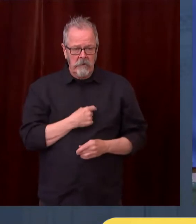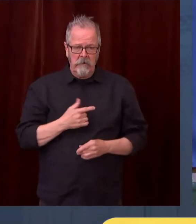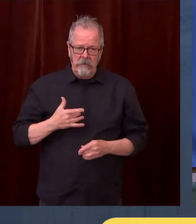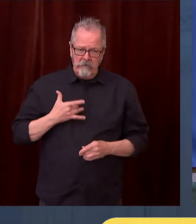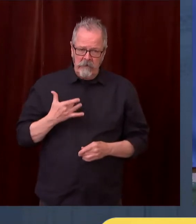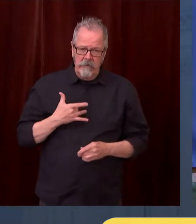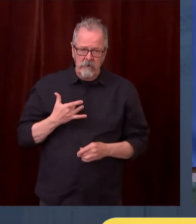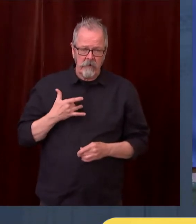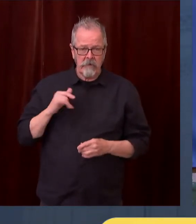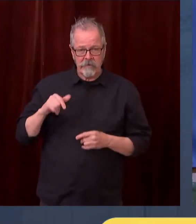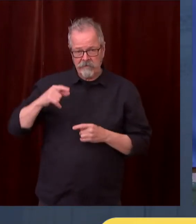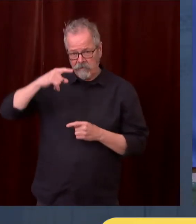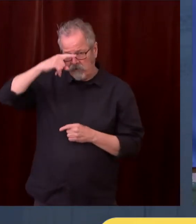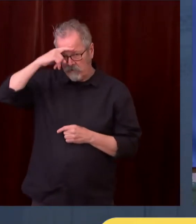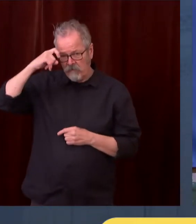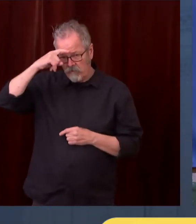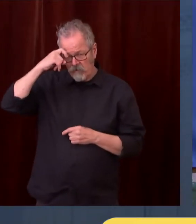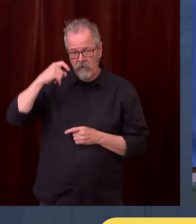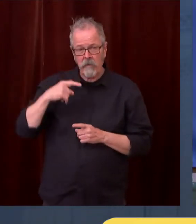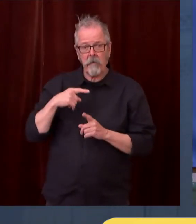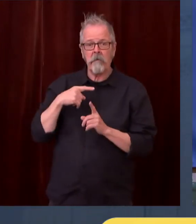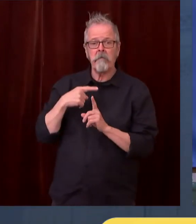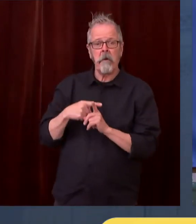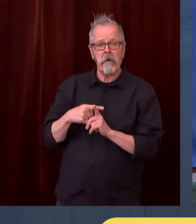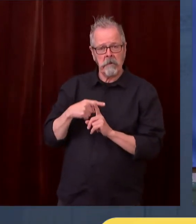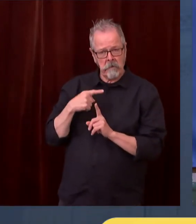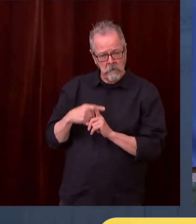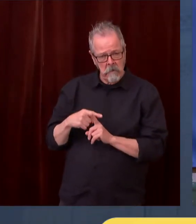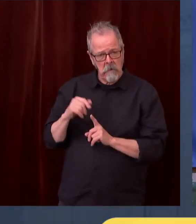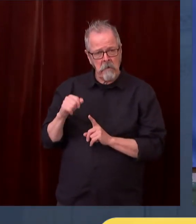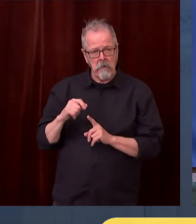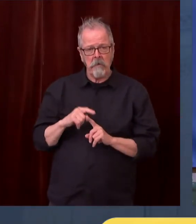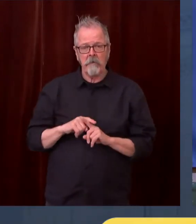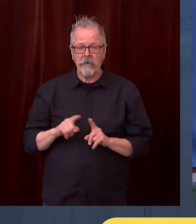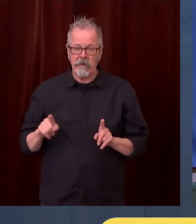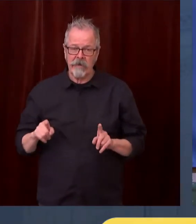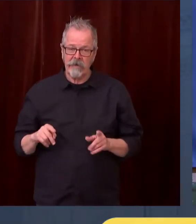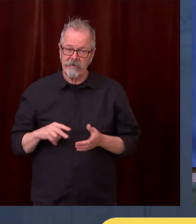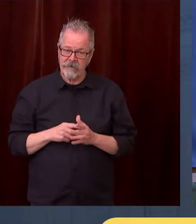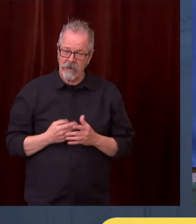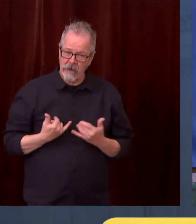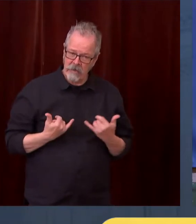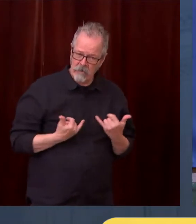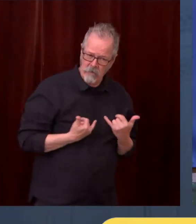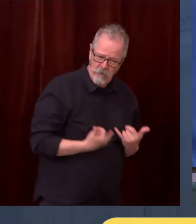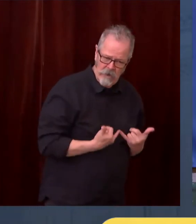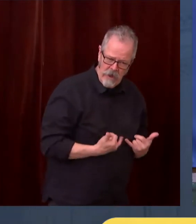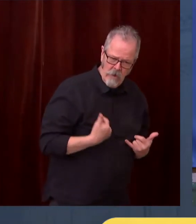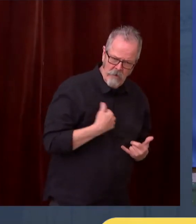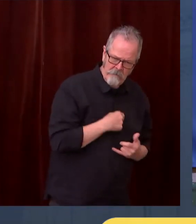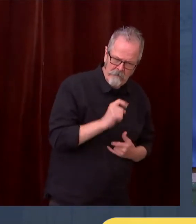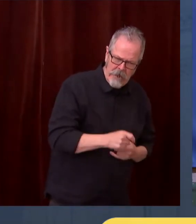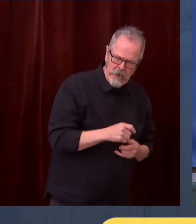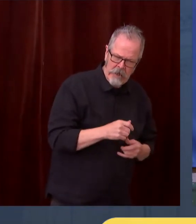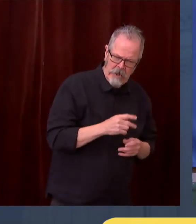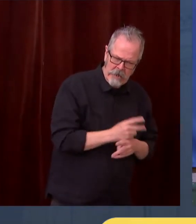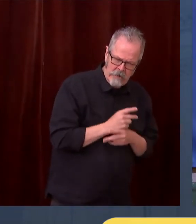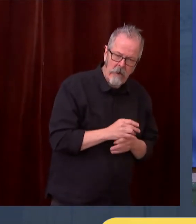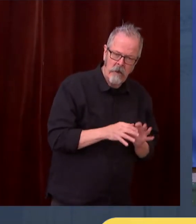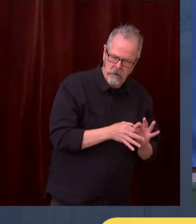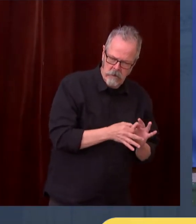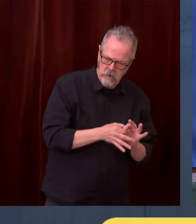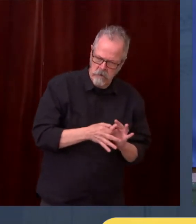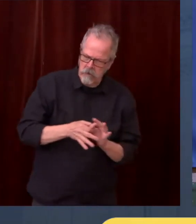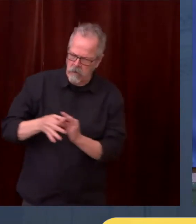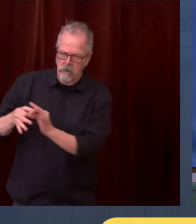But we've got to bear down to make sure that those will happen. Your second question, if I understand it, you were saying does the vaccination